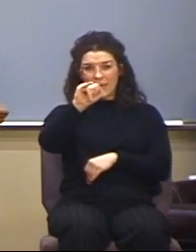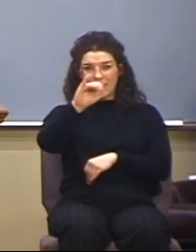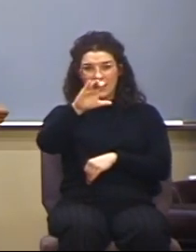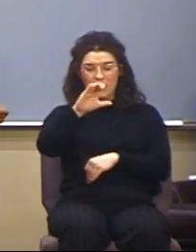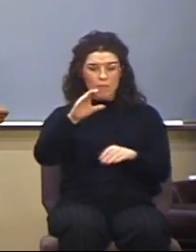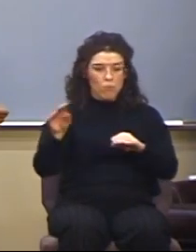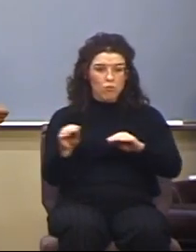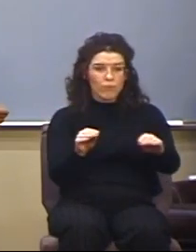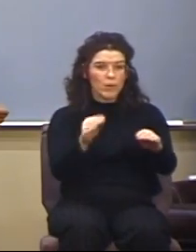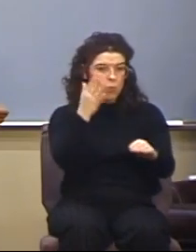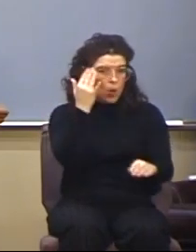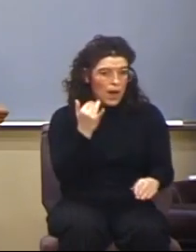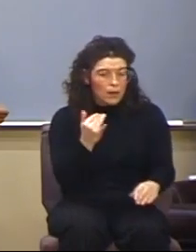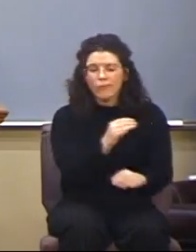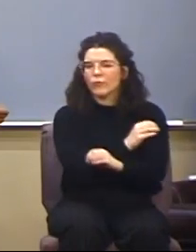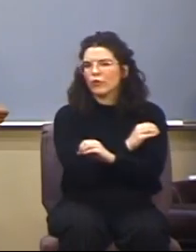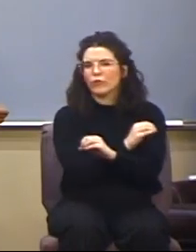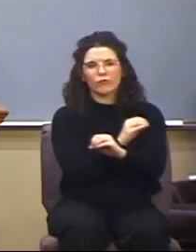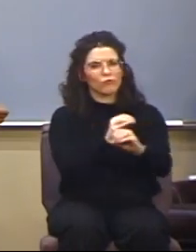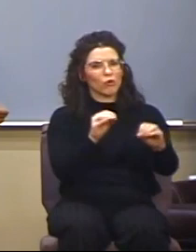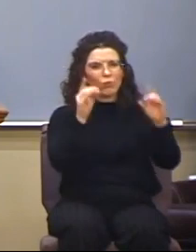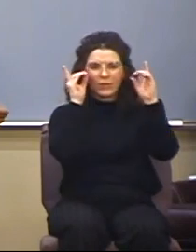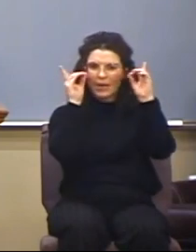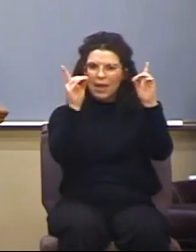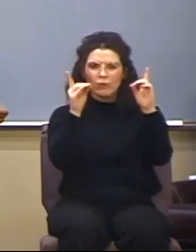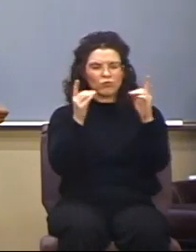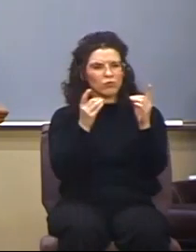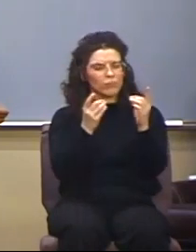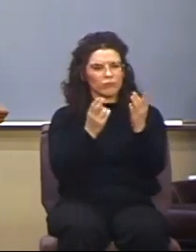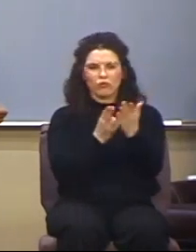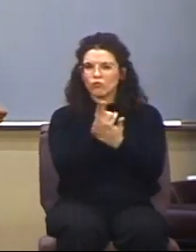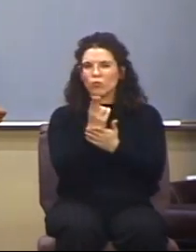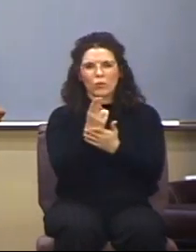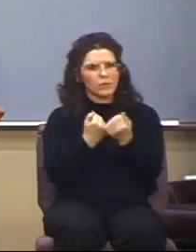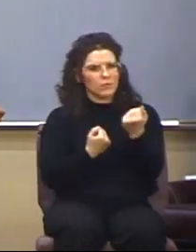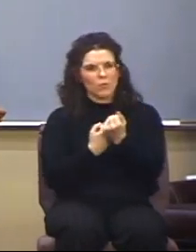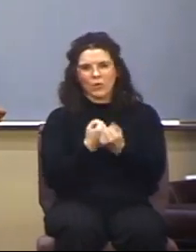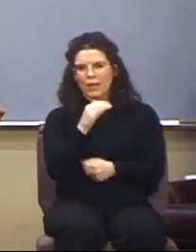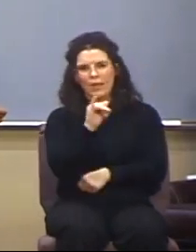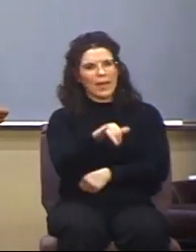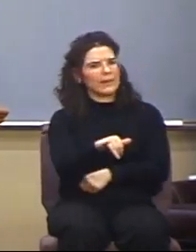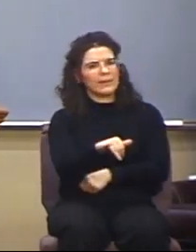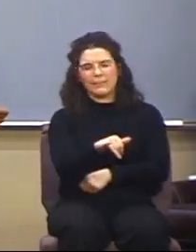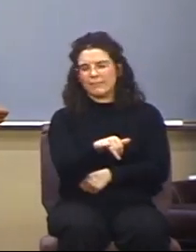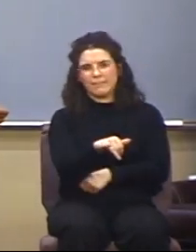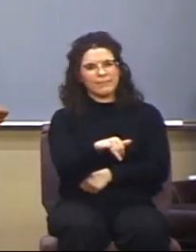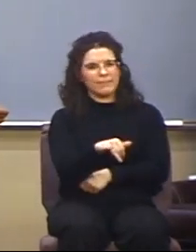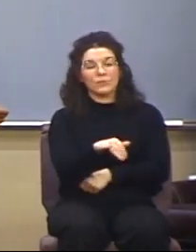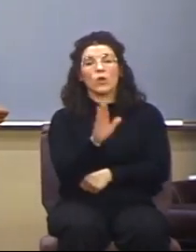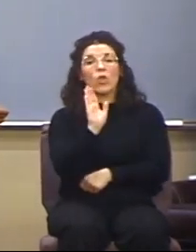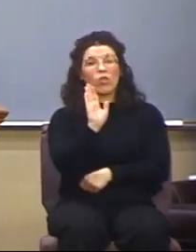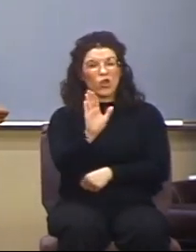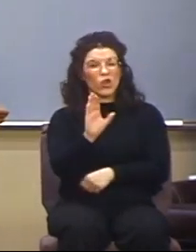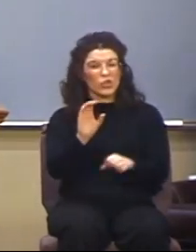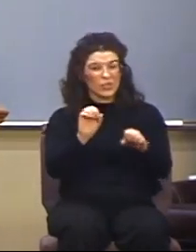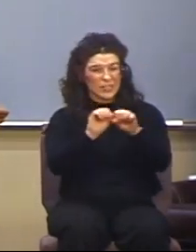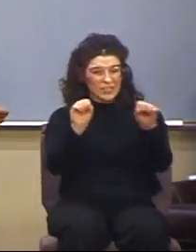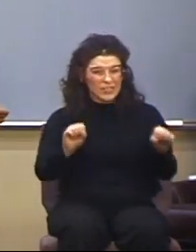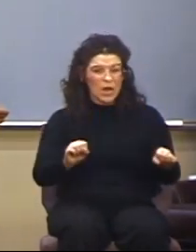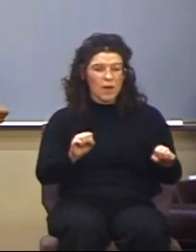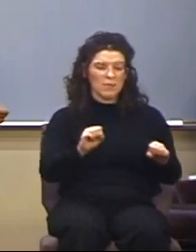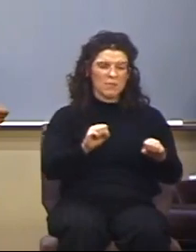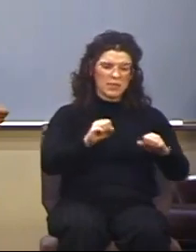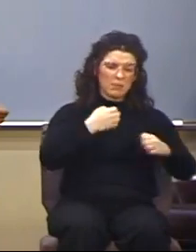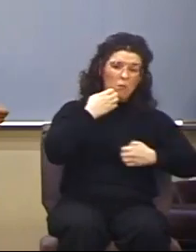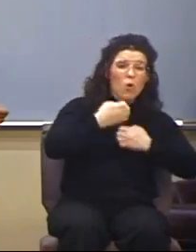there is no doctrinal integrity behind it. Their system is based upon emotion.